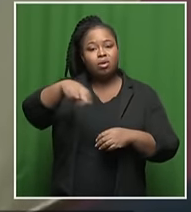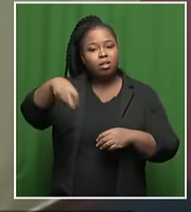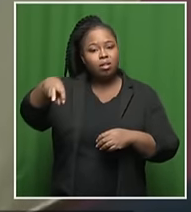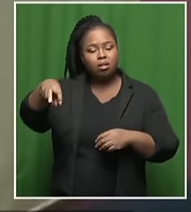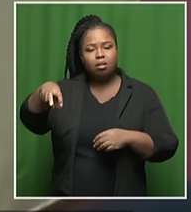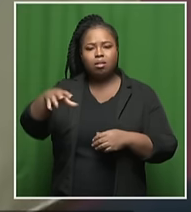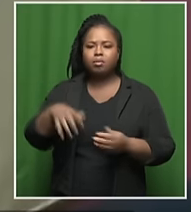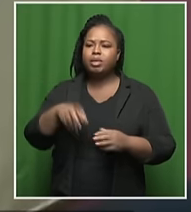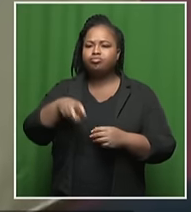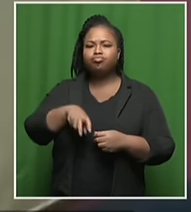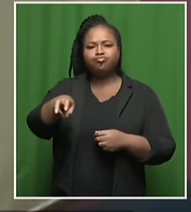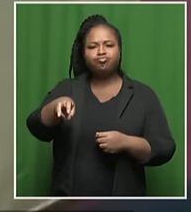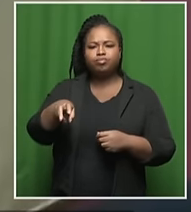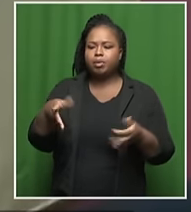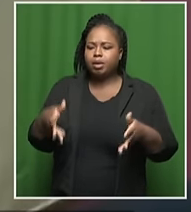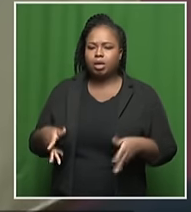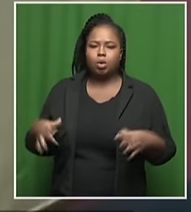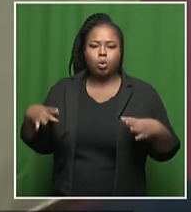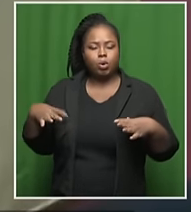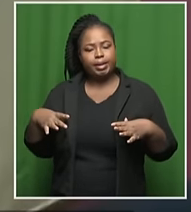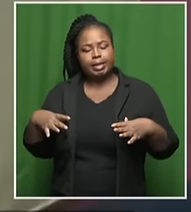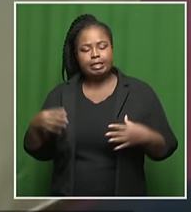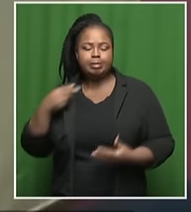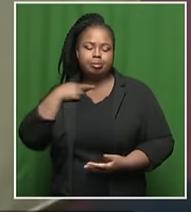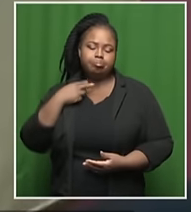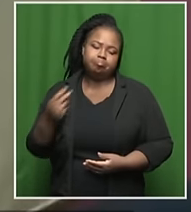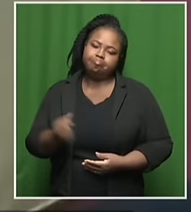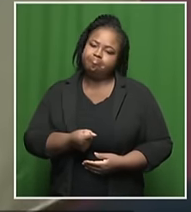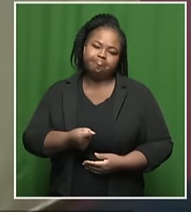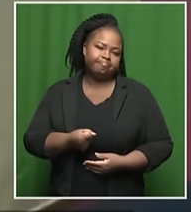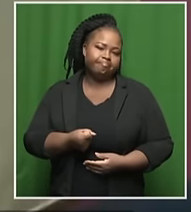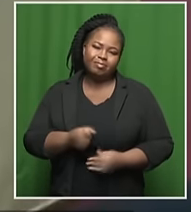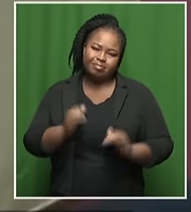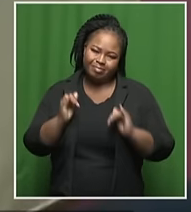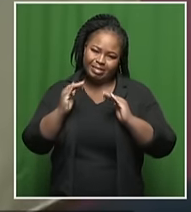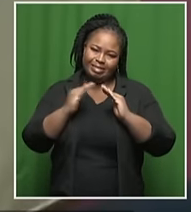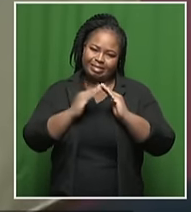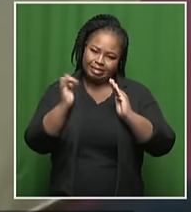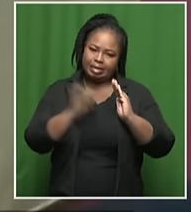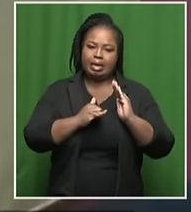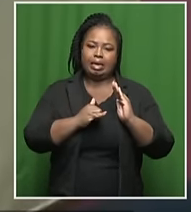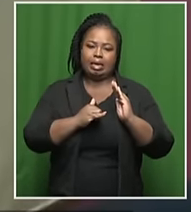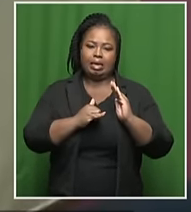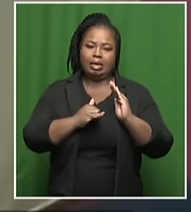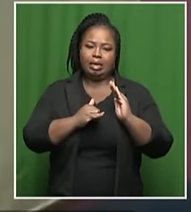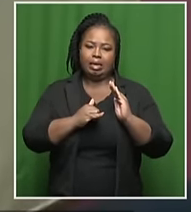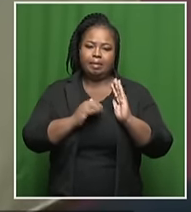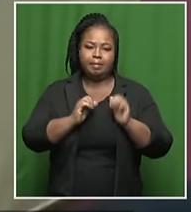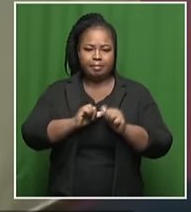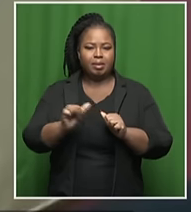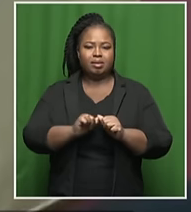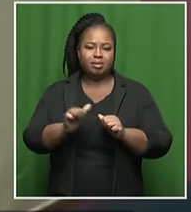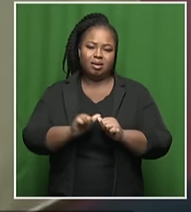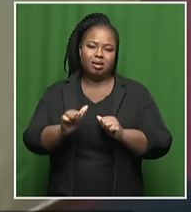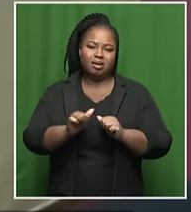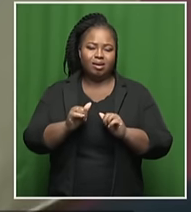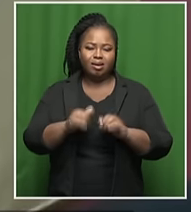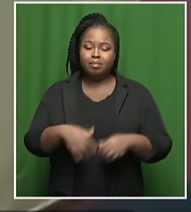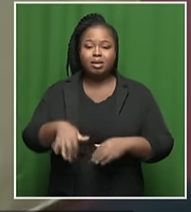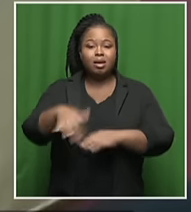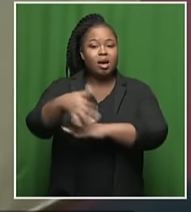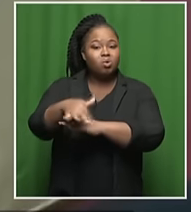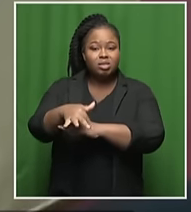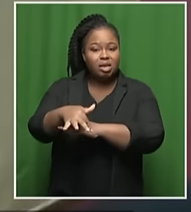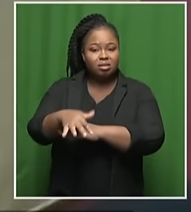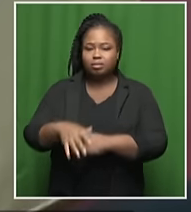you know, if people are here on holiday, unfortunately, I think today's a day that they should rather just stay at the accommodations, stay away from